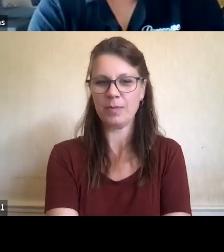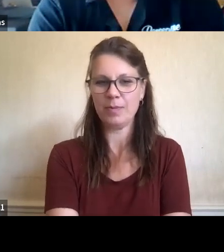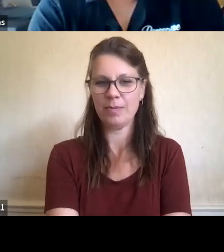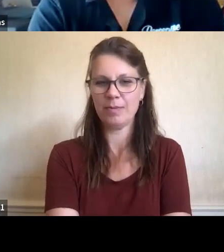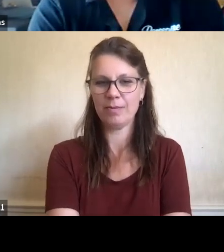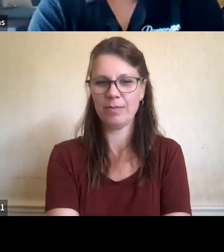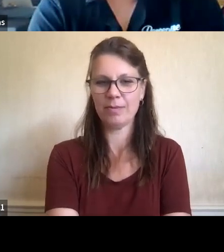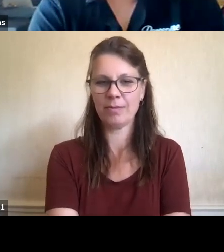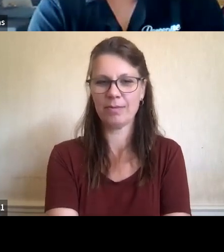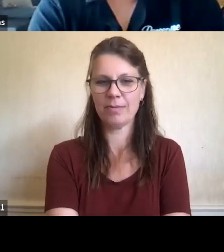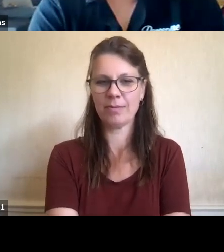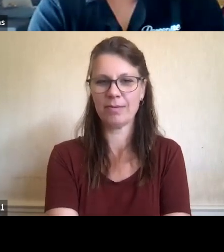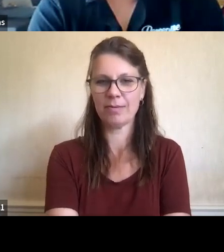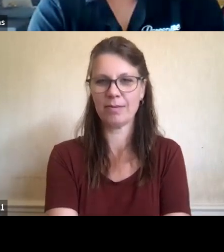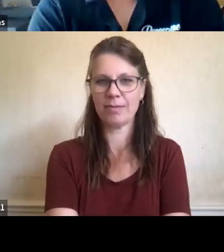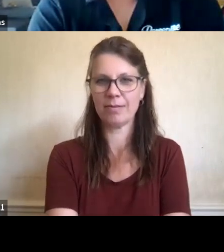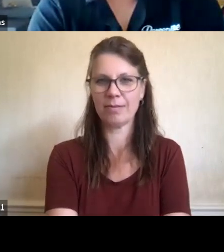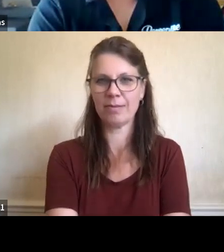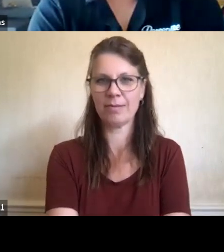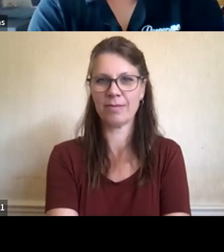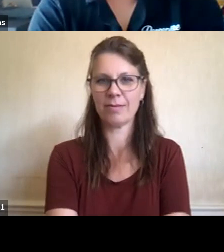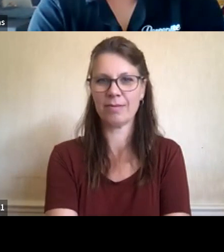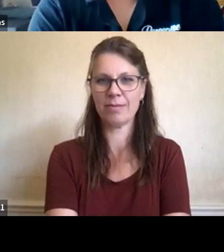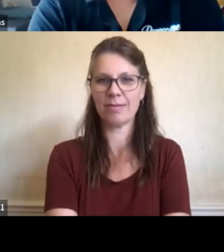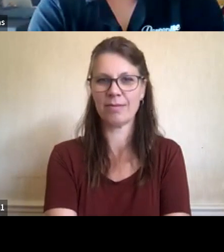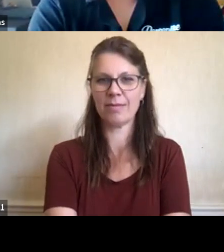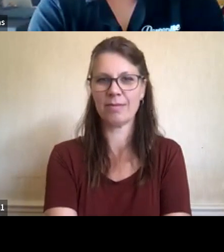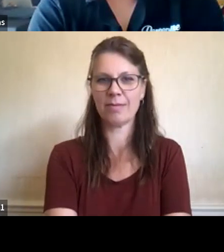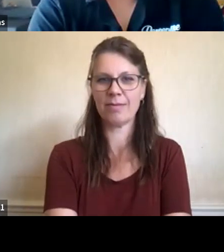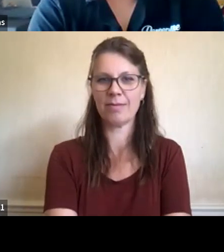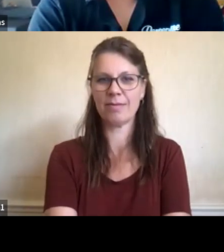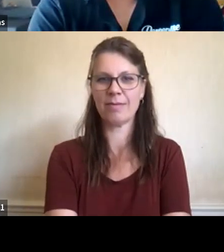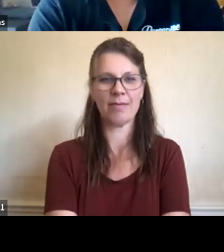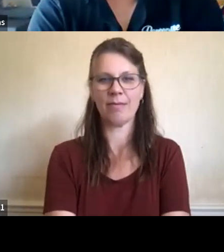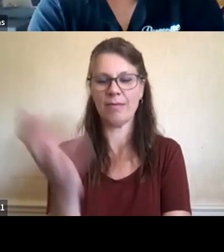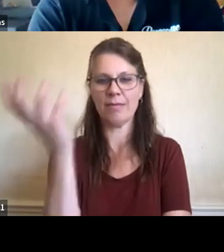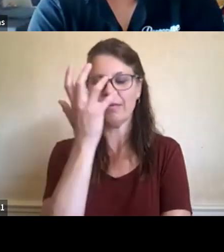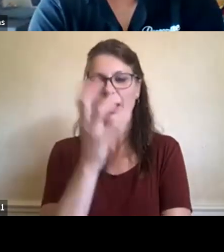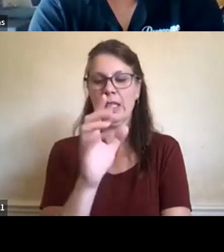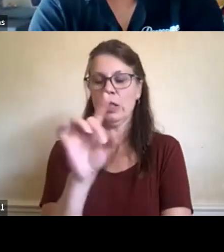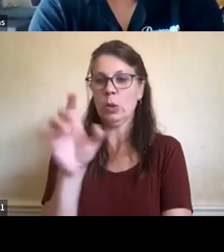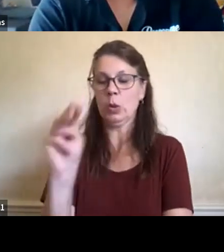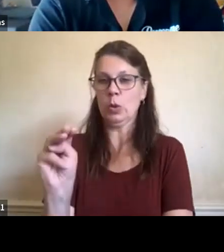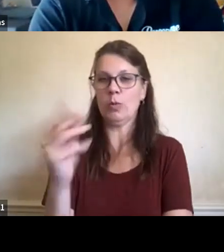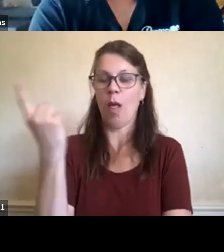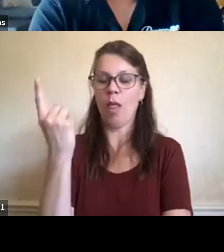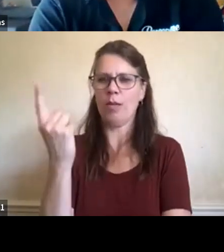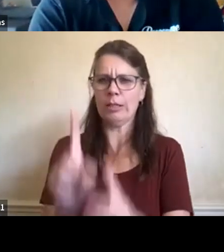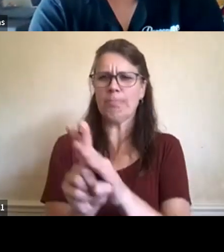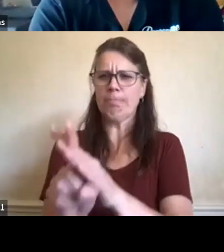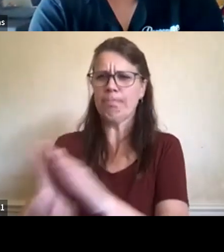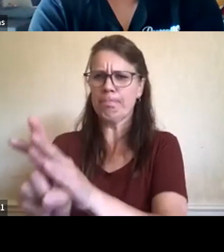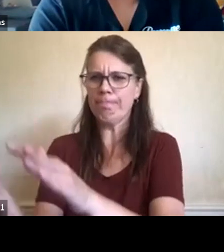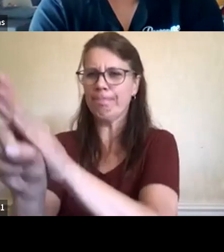Hoping this works. Zoom, isn't it? Isn't it great? It can still always surprise us and